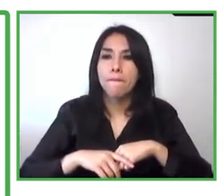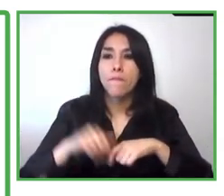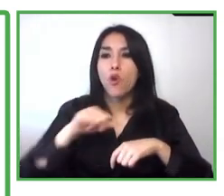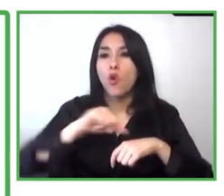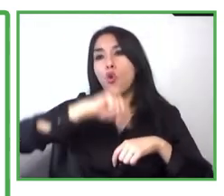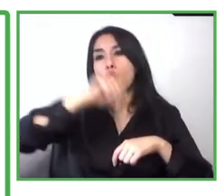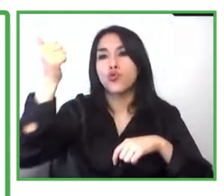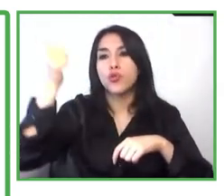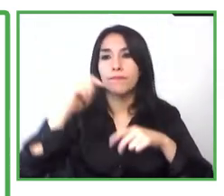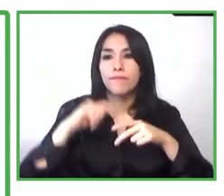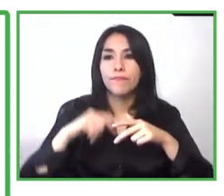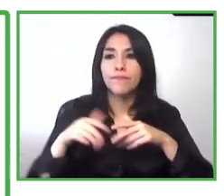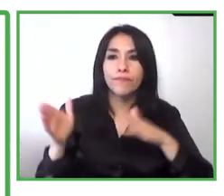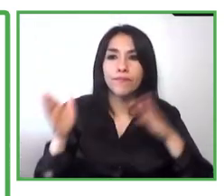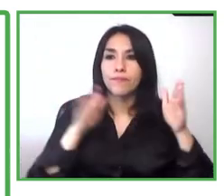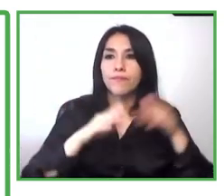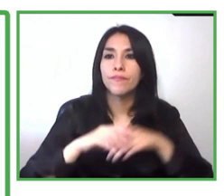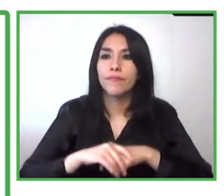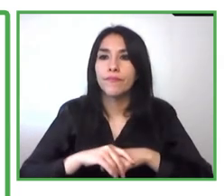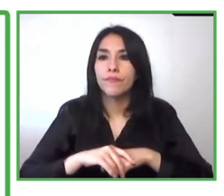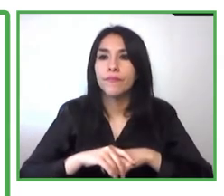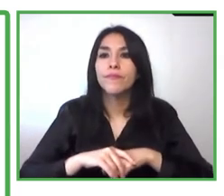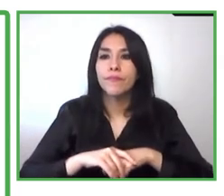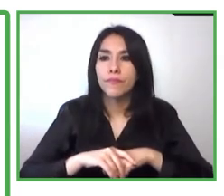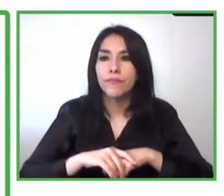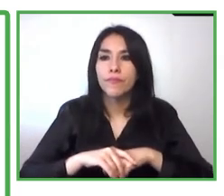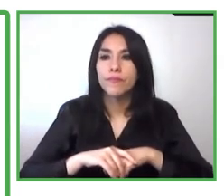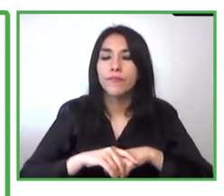developed a test program